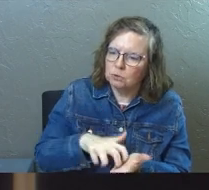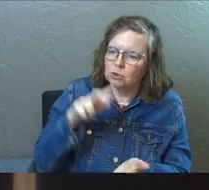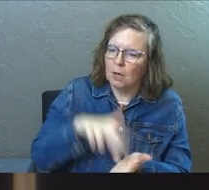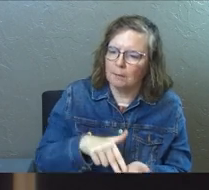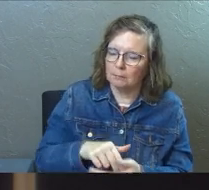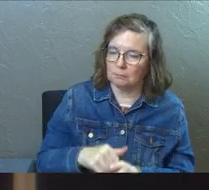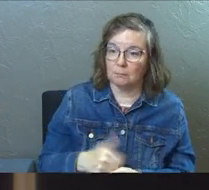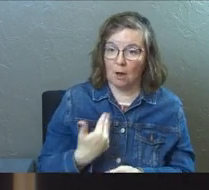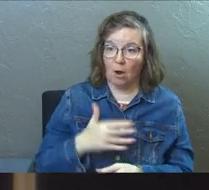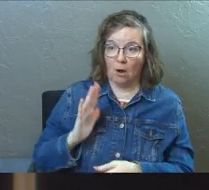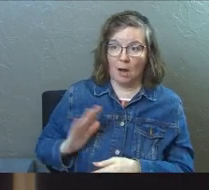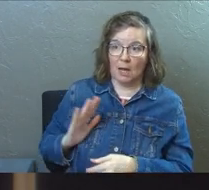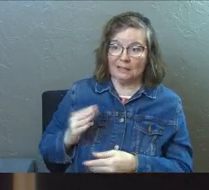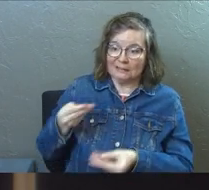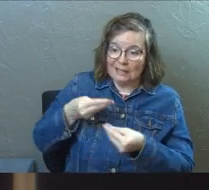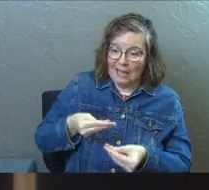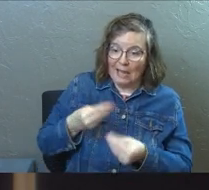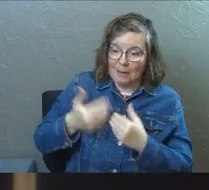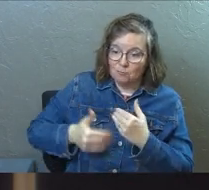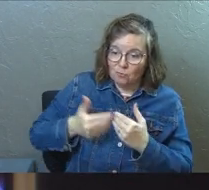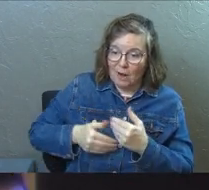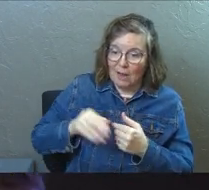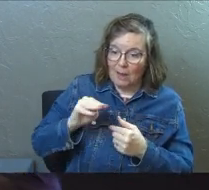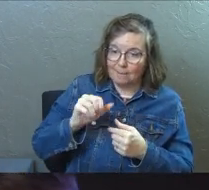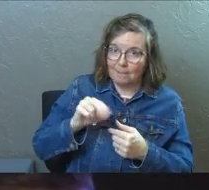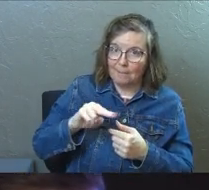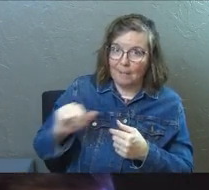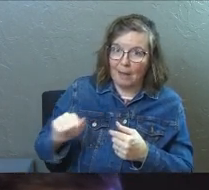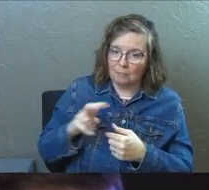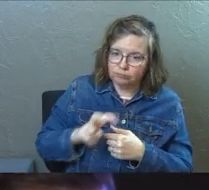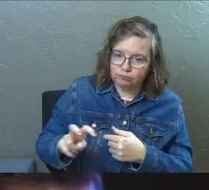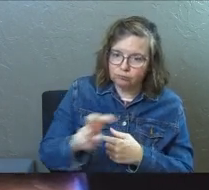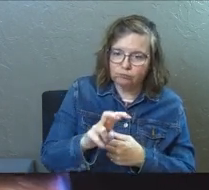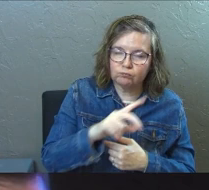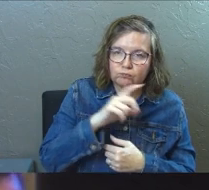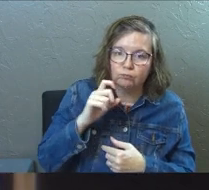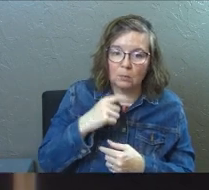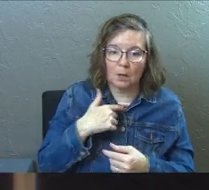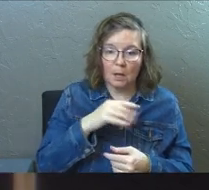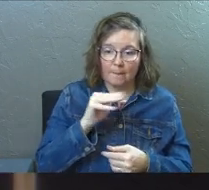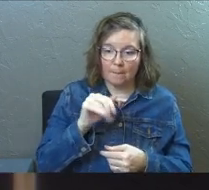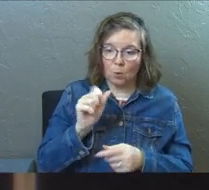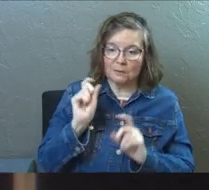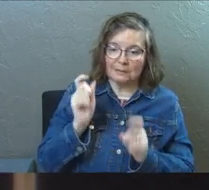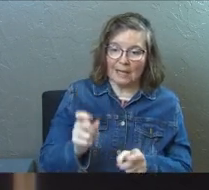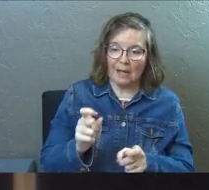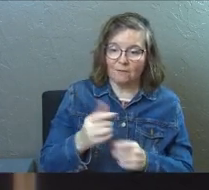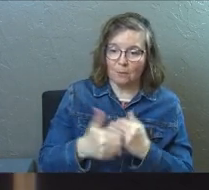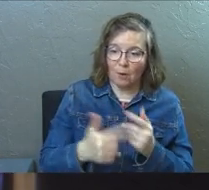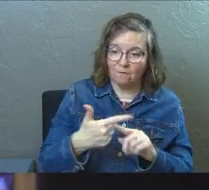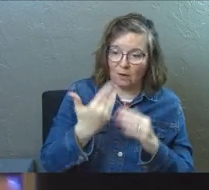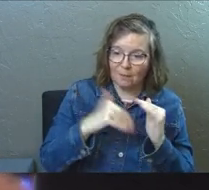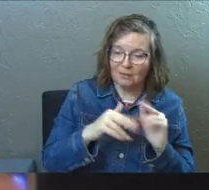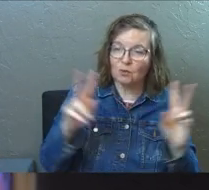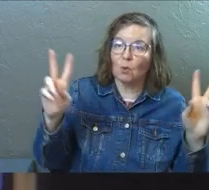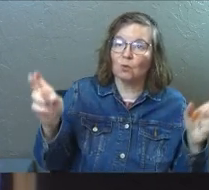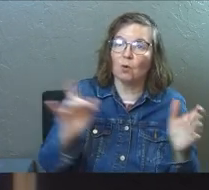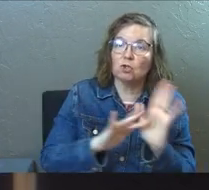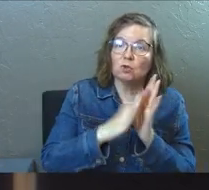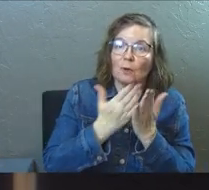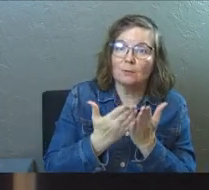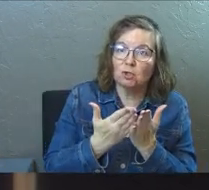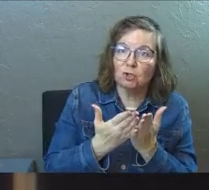our ancestors ate manna while they journeyed through the wilderness. The scriptures say, Moses gave them bread from heaven to eat. See, they're quoting